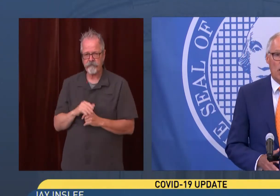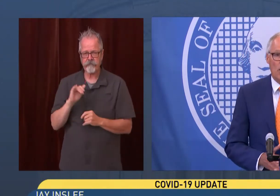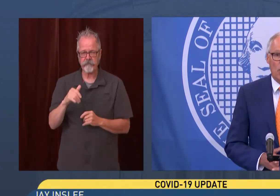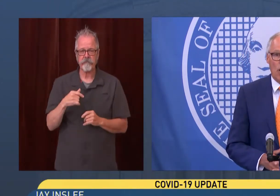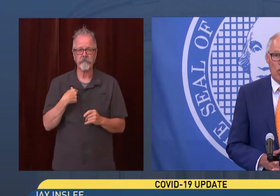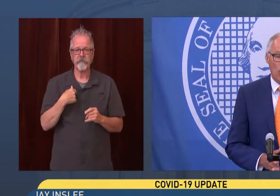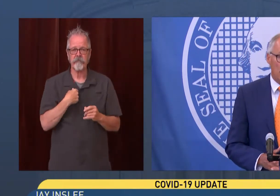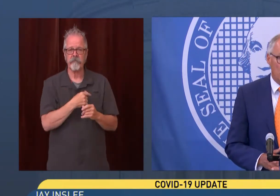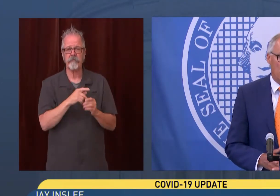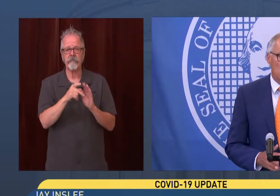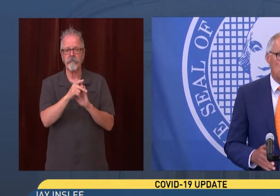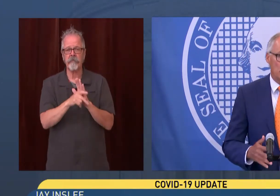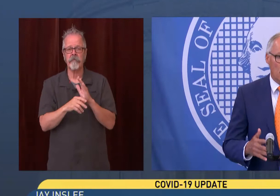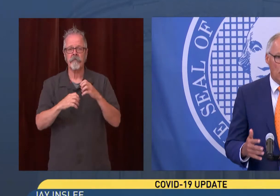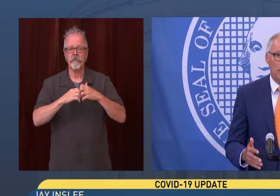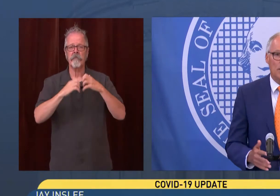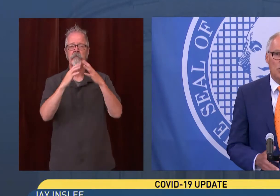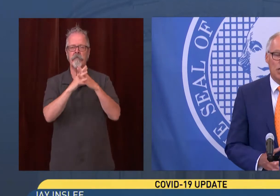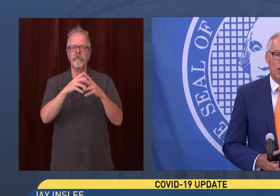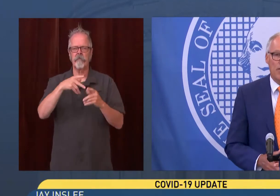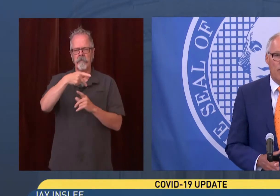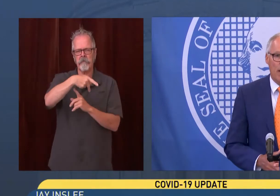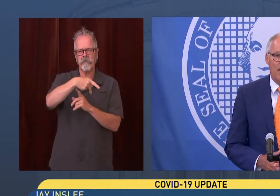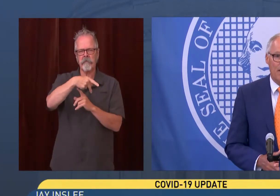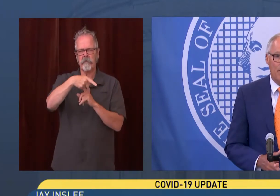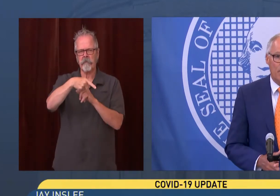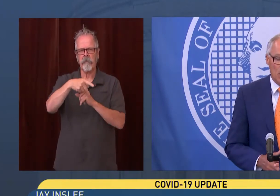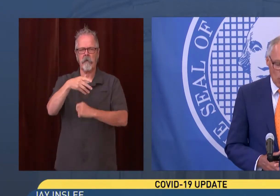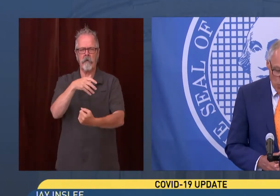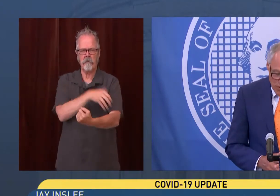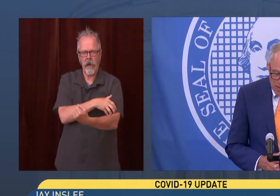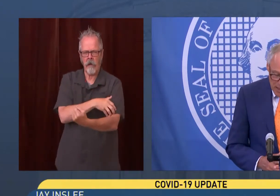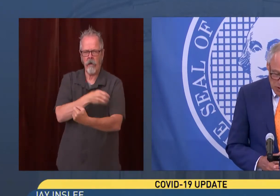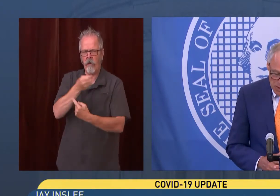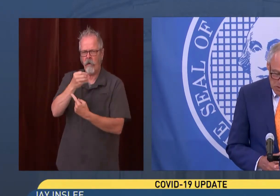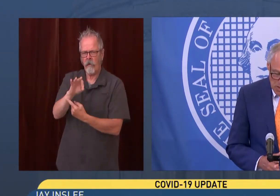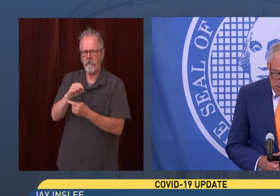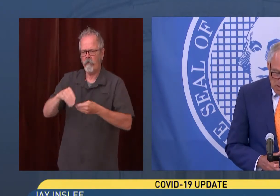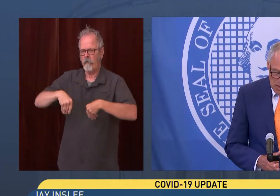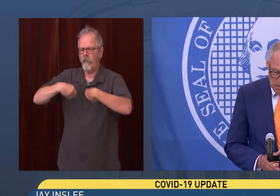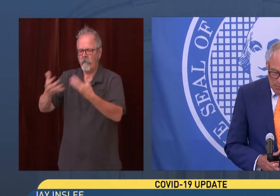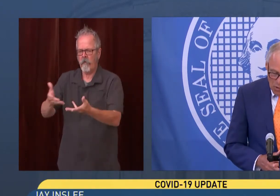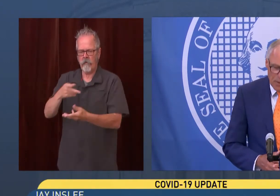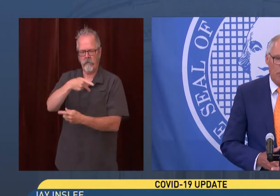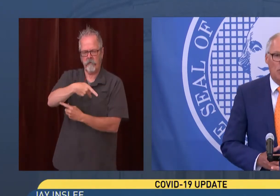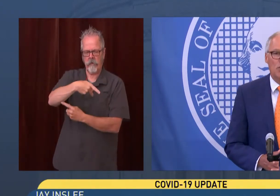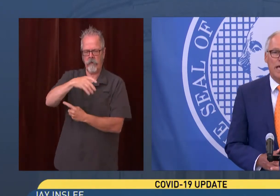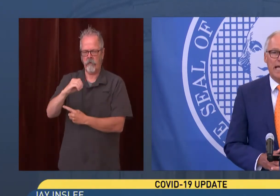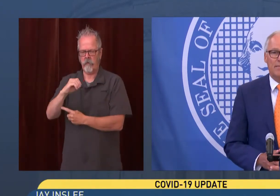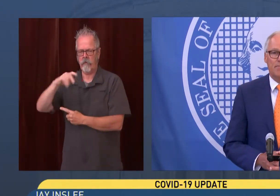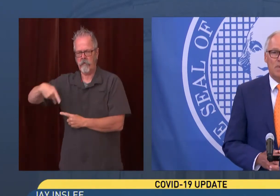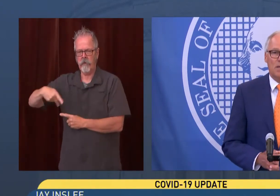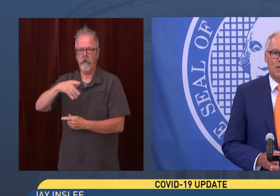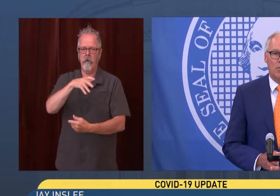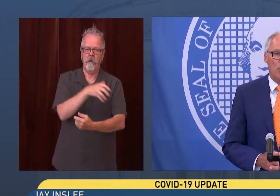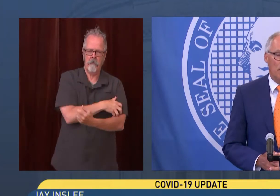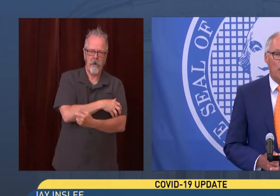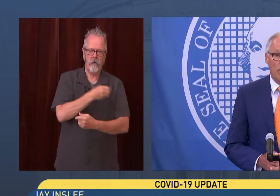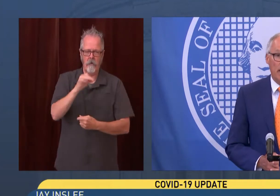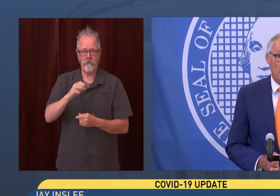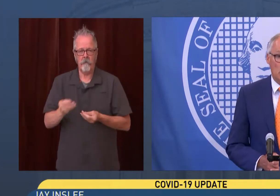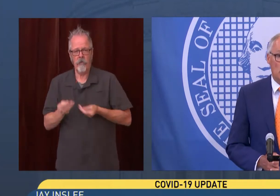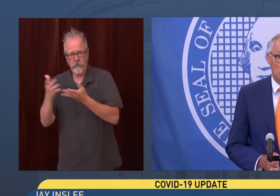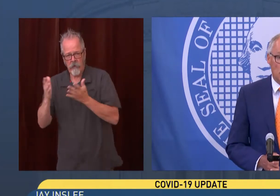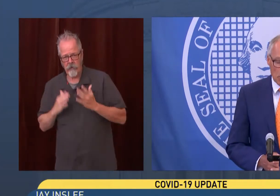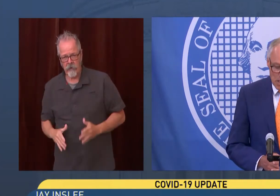are working with us to be willing to share information with patients. The more people do that, the more